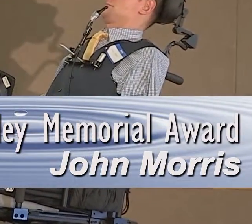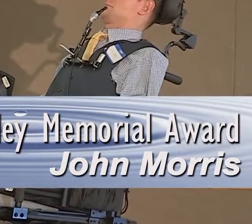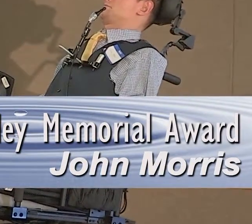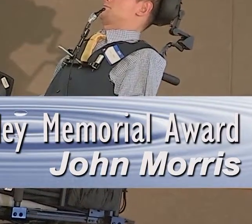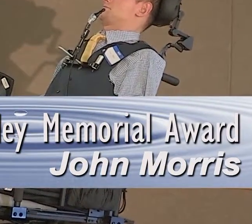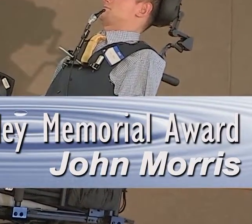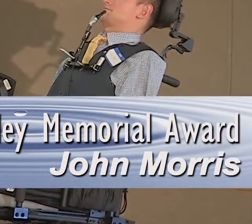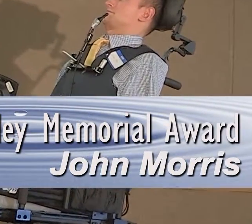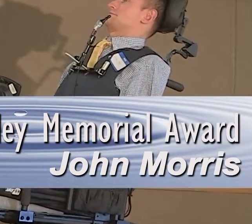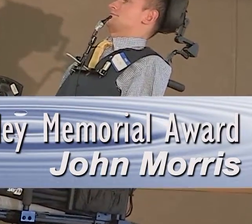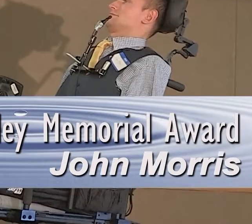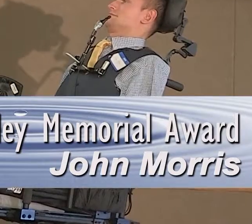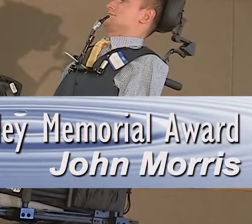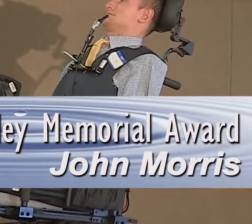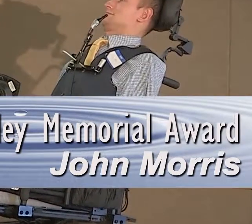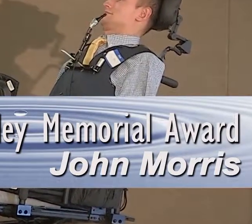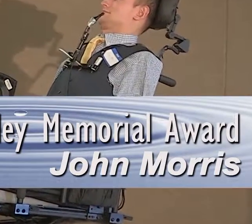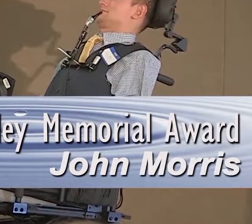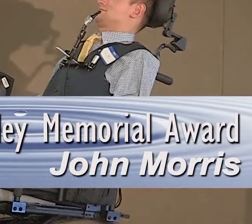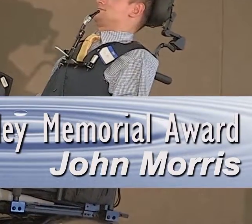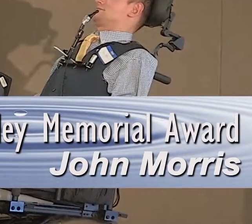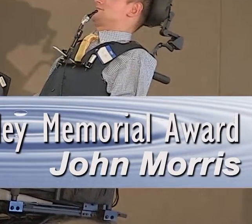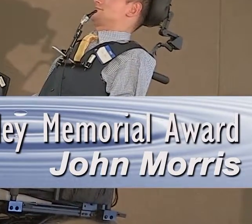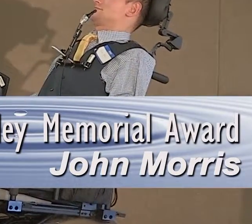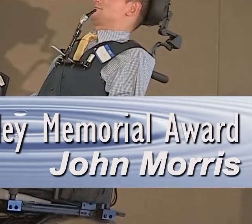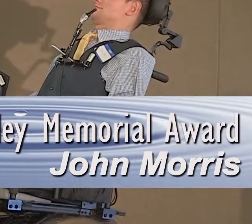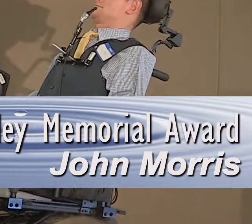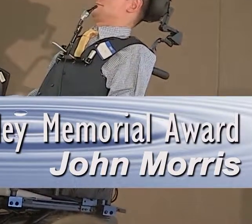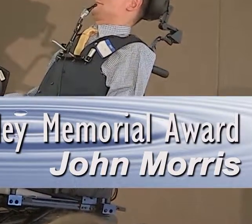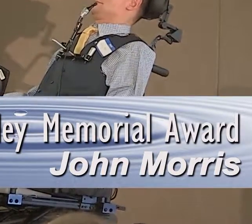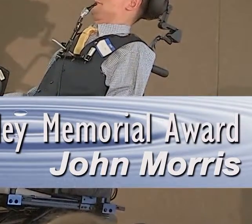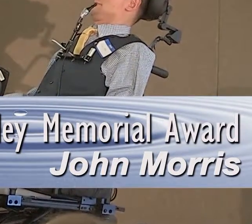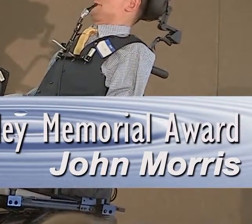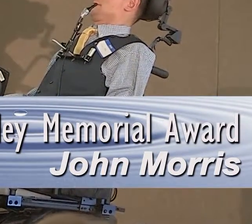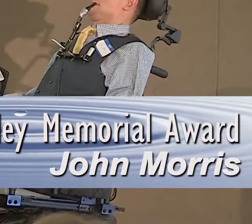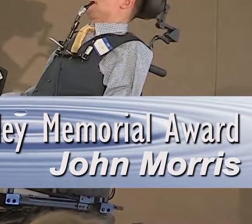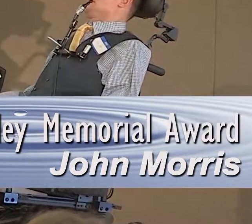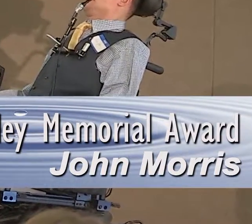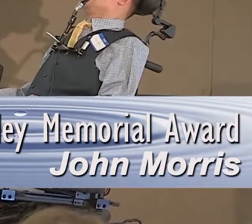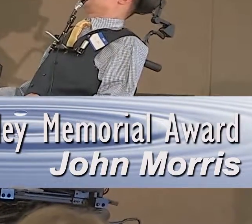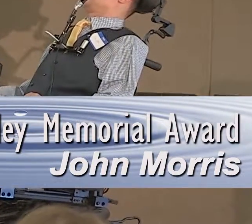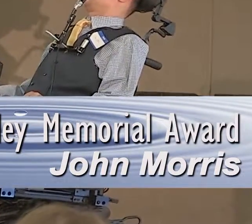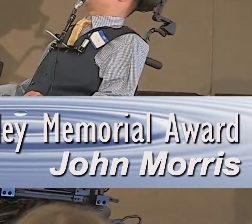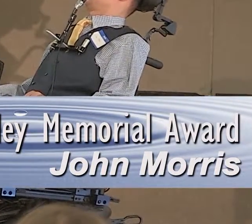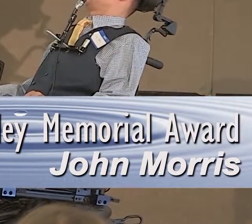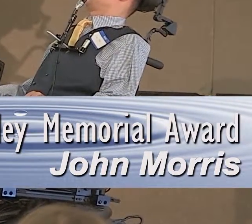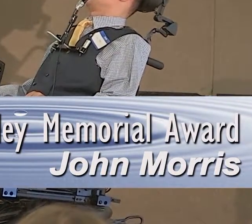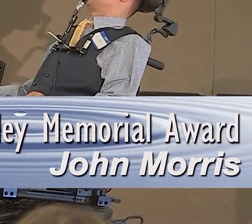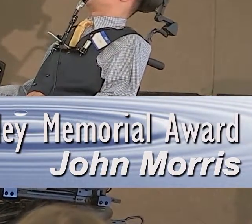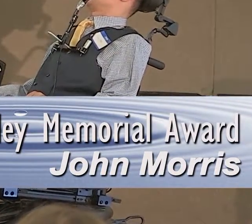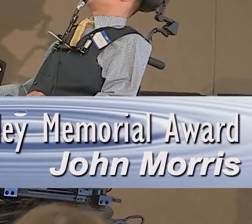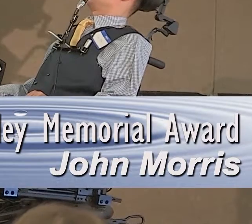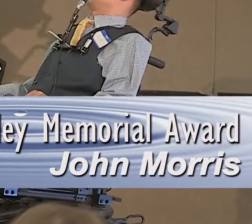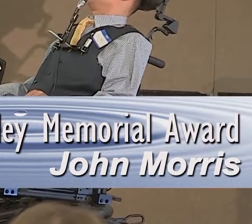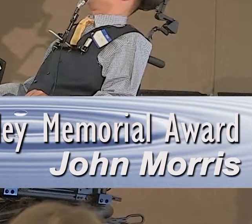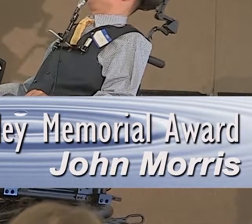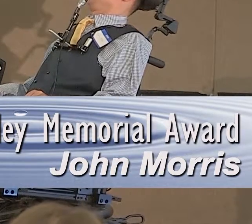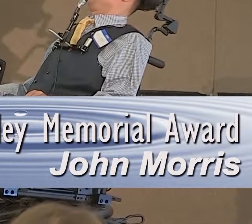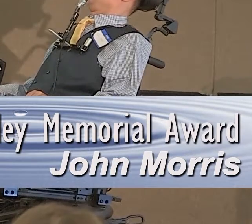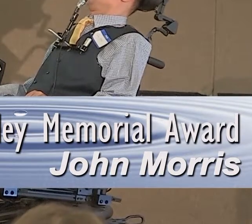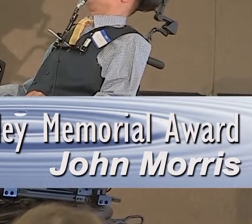organizations. He has visited with the Commission on Disabilities to share his mission, his dauntless advocacy,